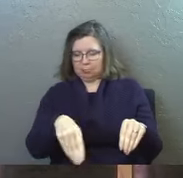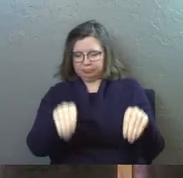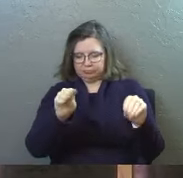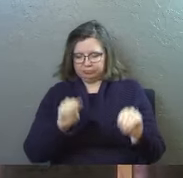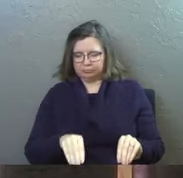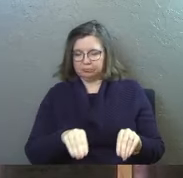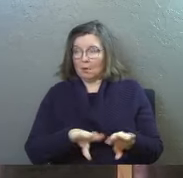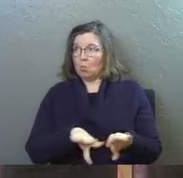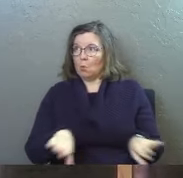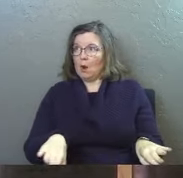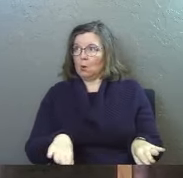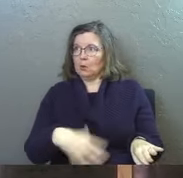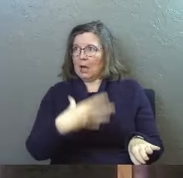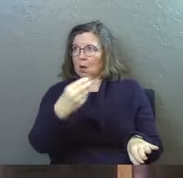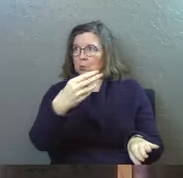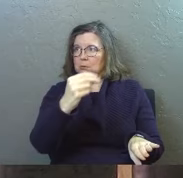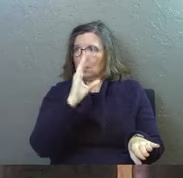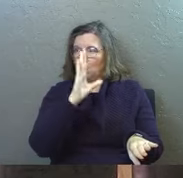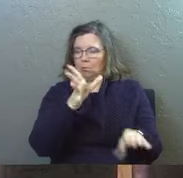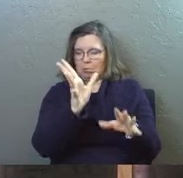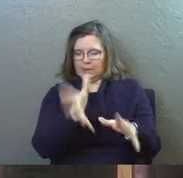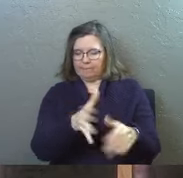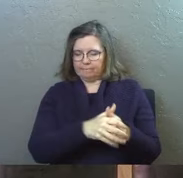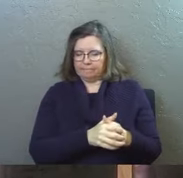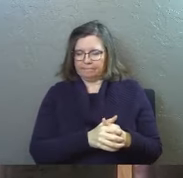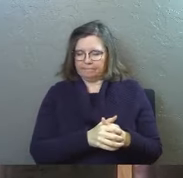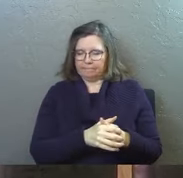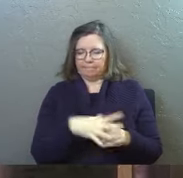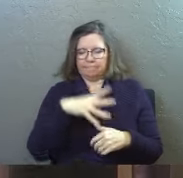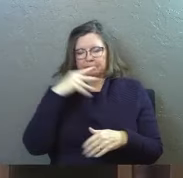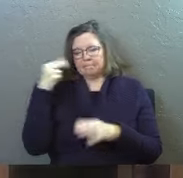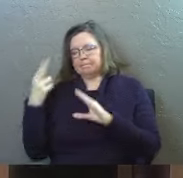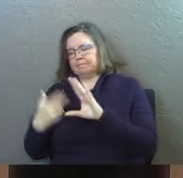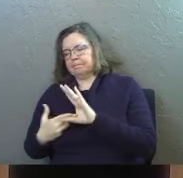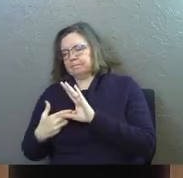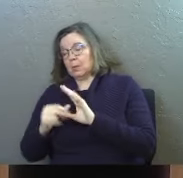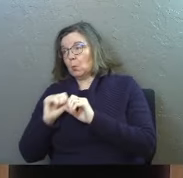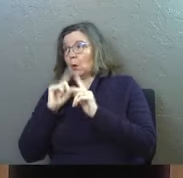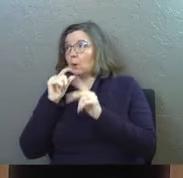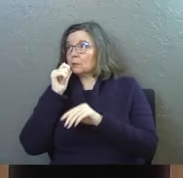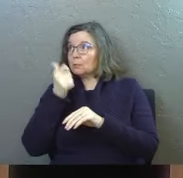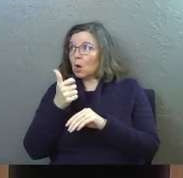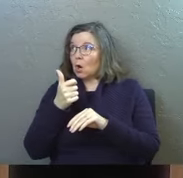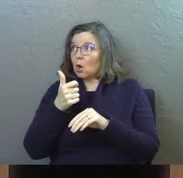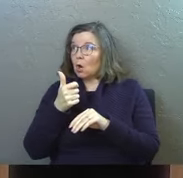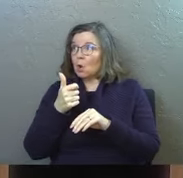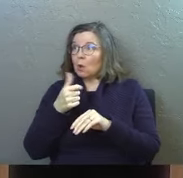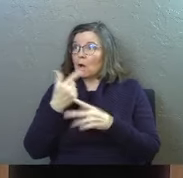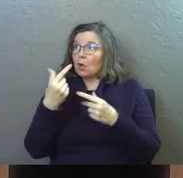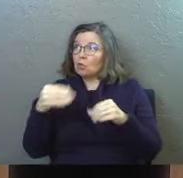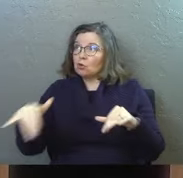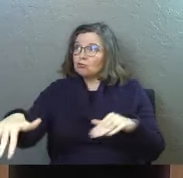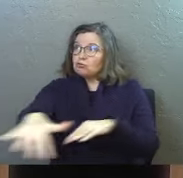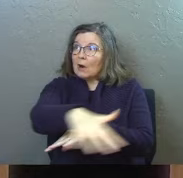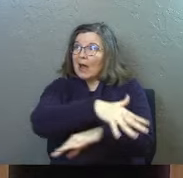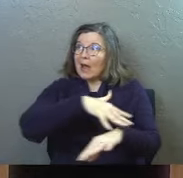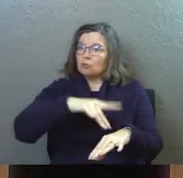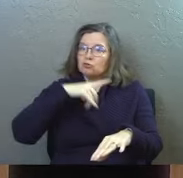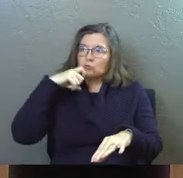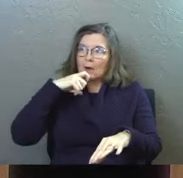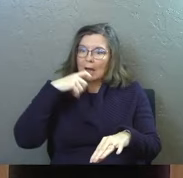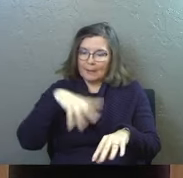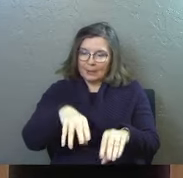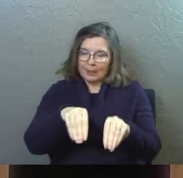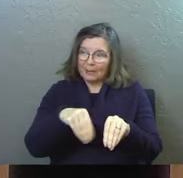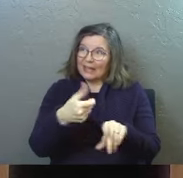blanket I'm going to put on the ground and when I wake up tomorrow morning I want the ground all around that blanket to be dry and I want the blanket itself to be